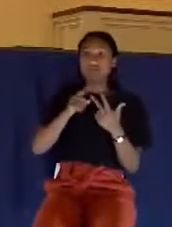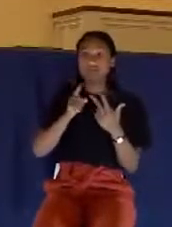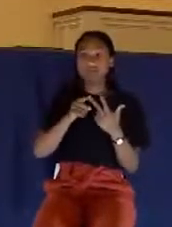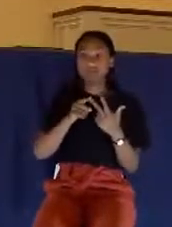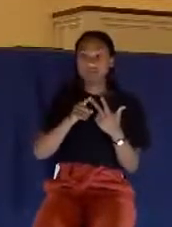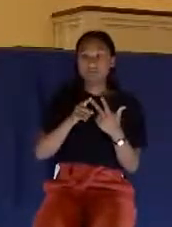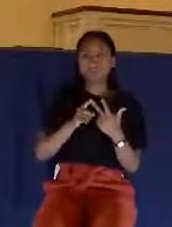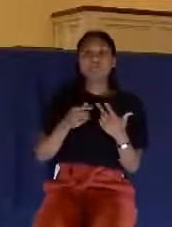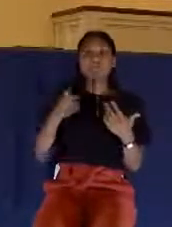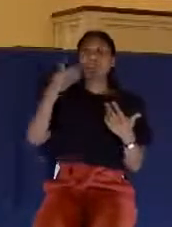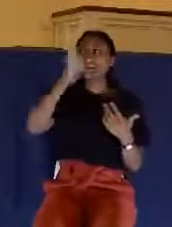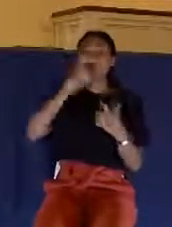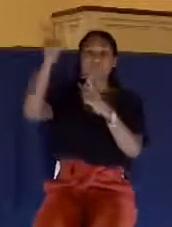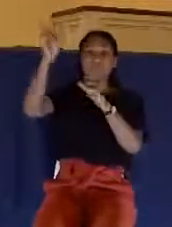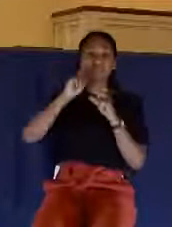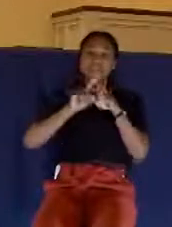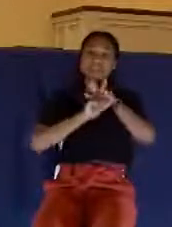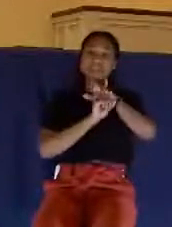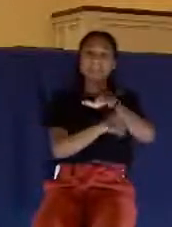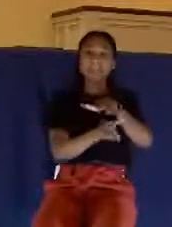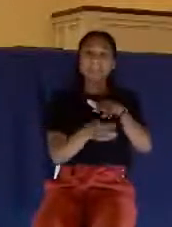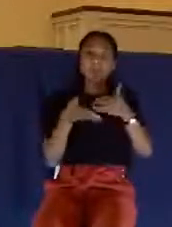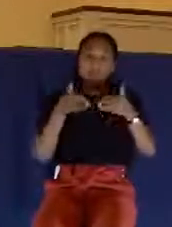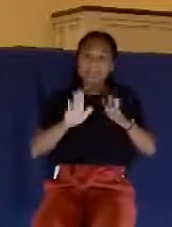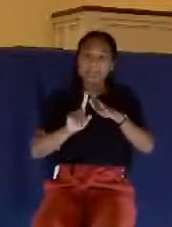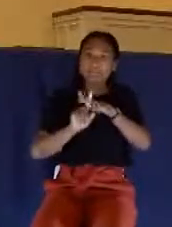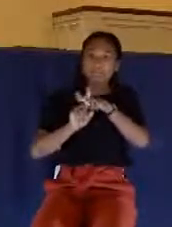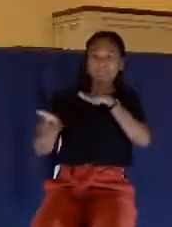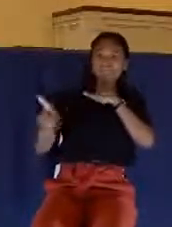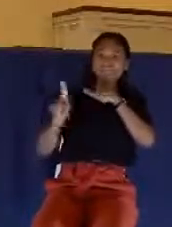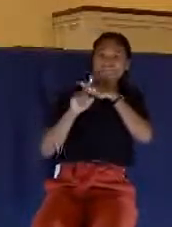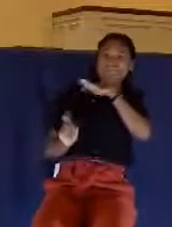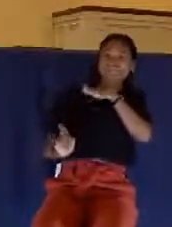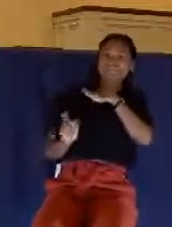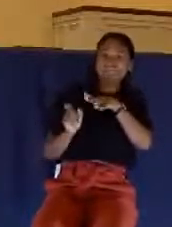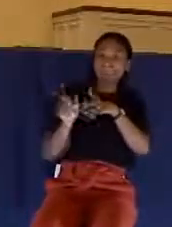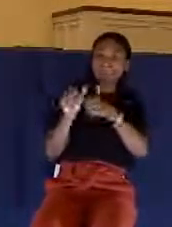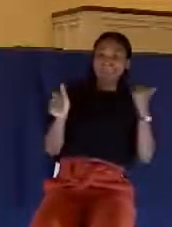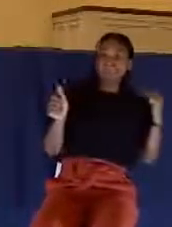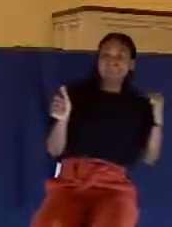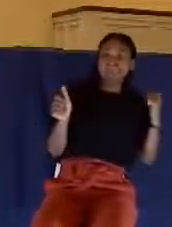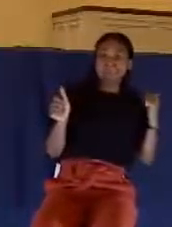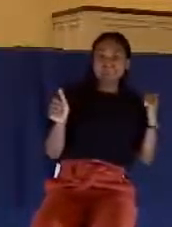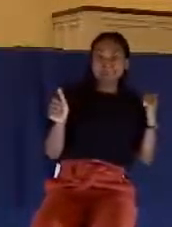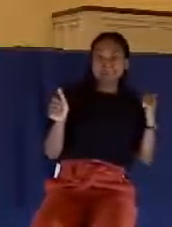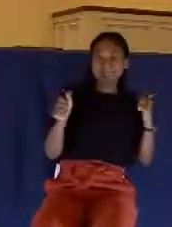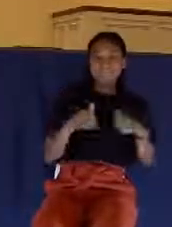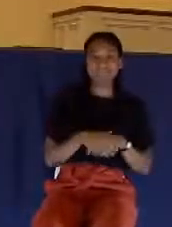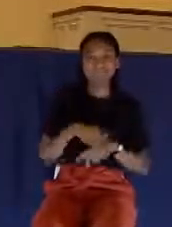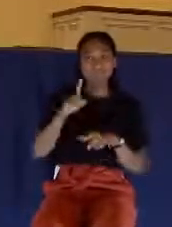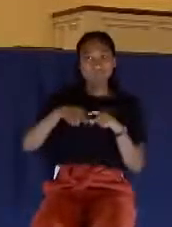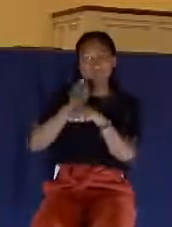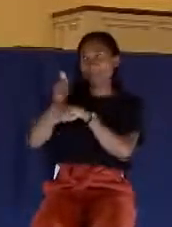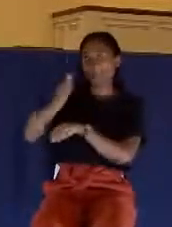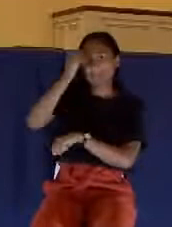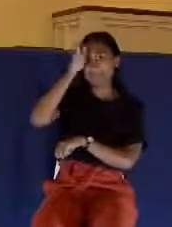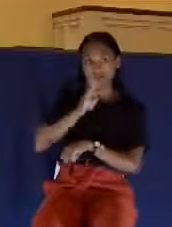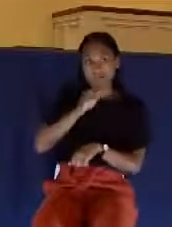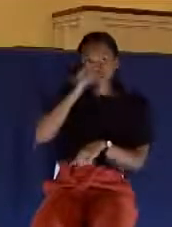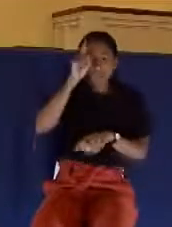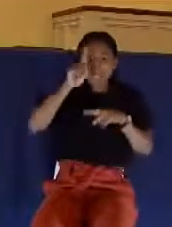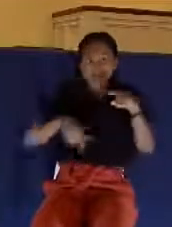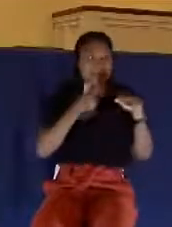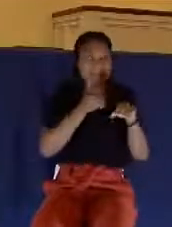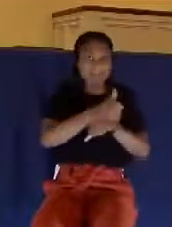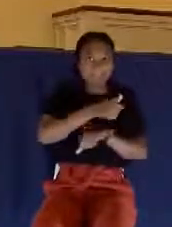There's a door of escape. God makes sure that happens in every temptation. And so you can't blame anyone else.